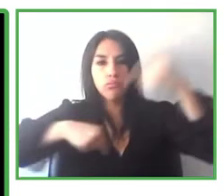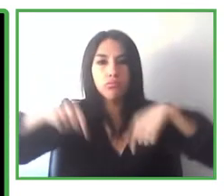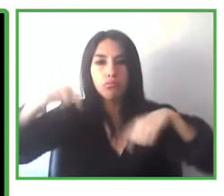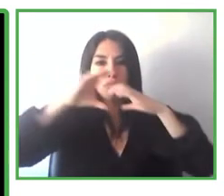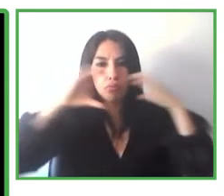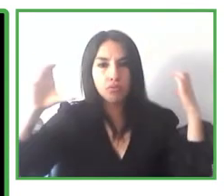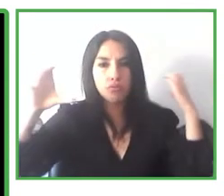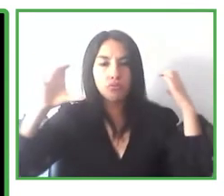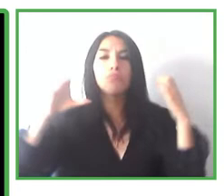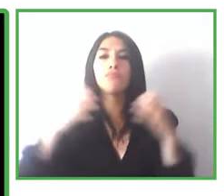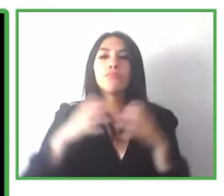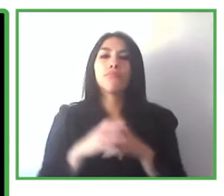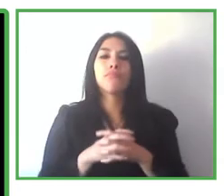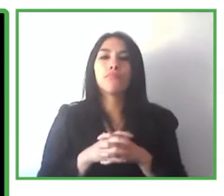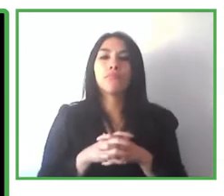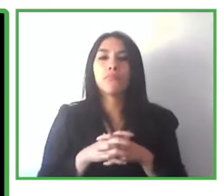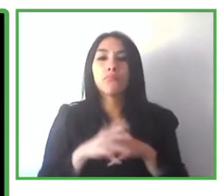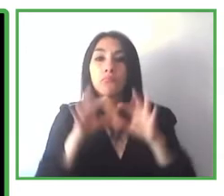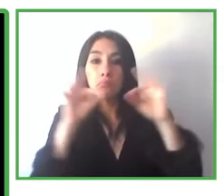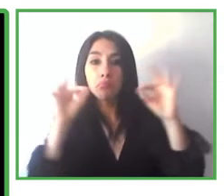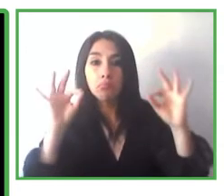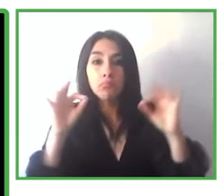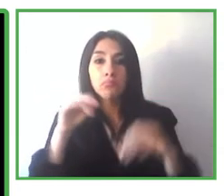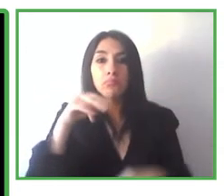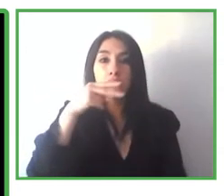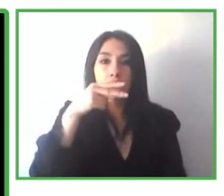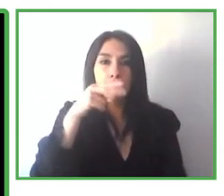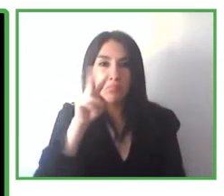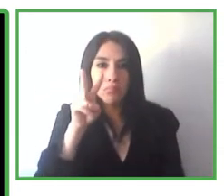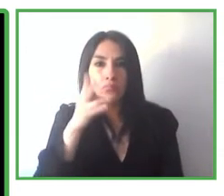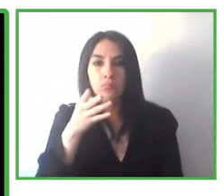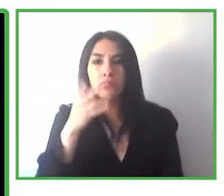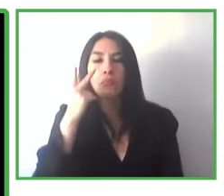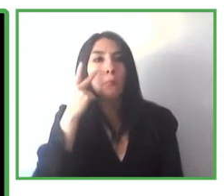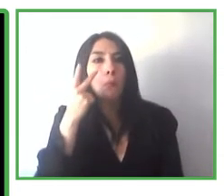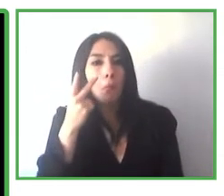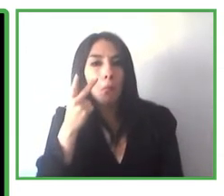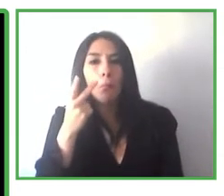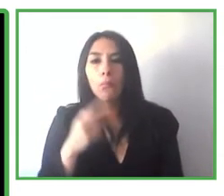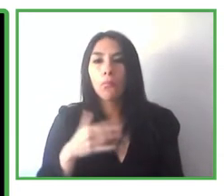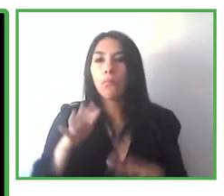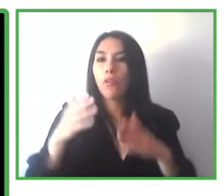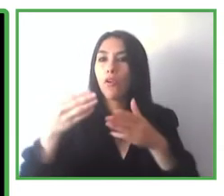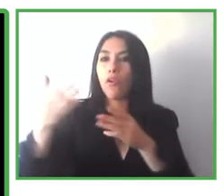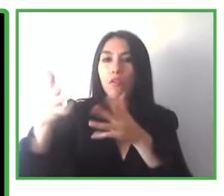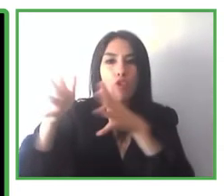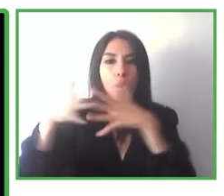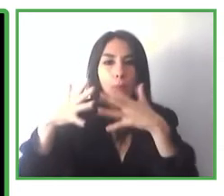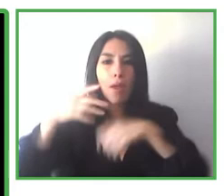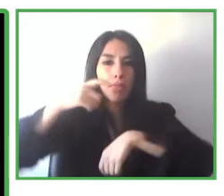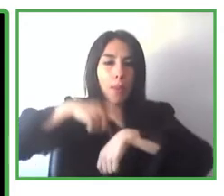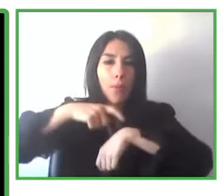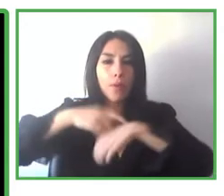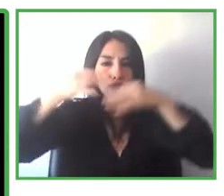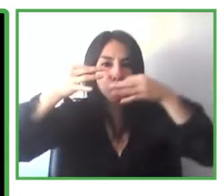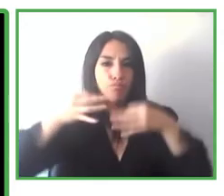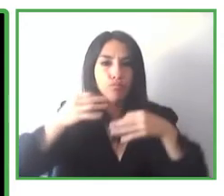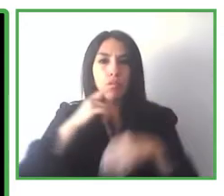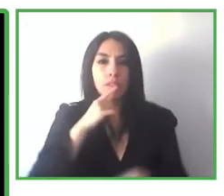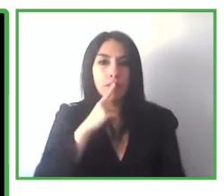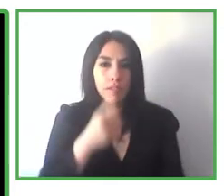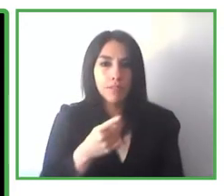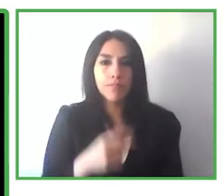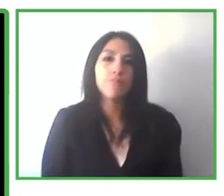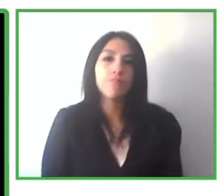As you can see, I get the information in real time, and they also give me my position. So if I am displaced, if I am far